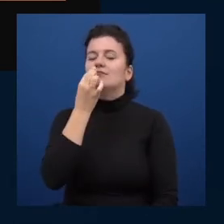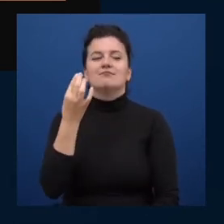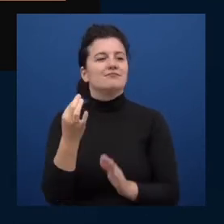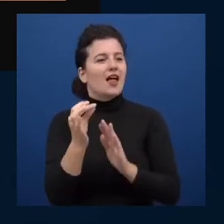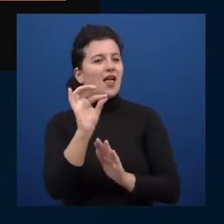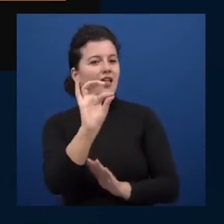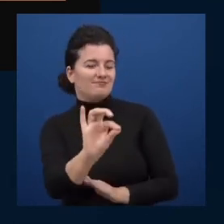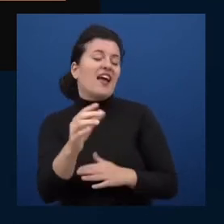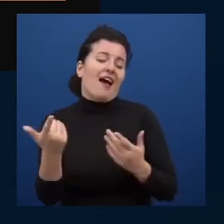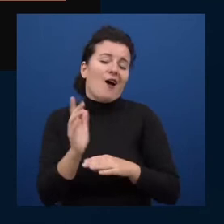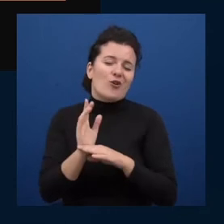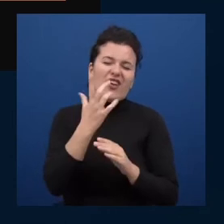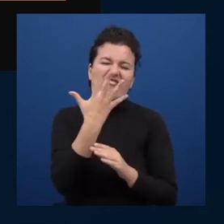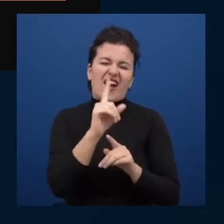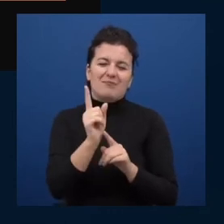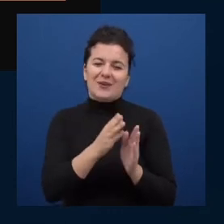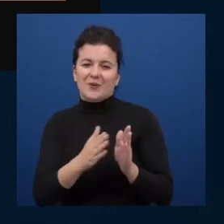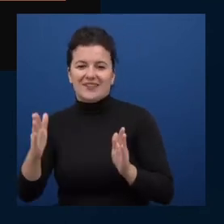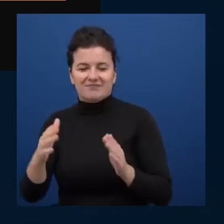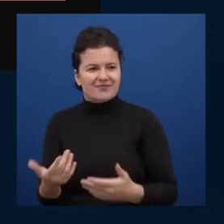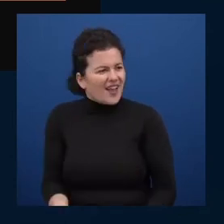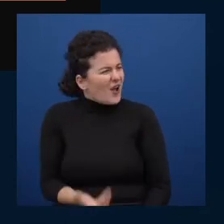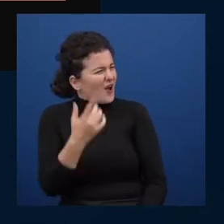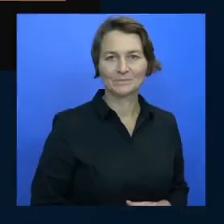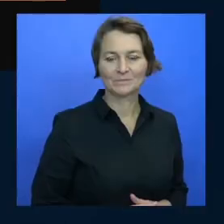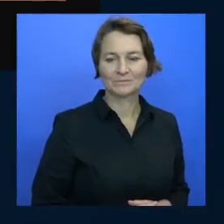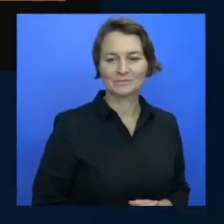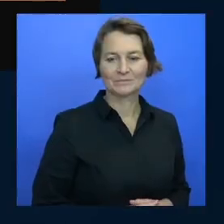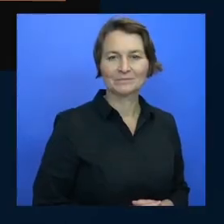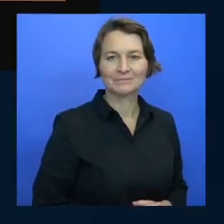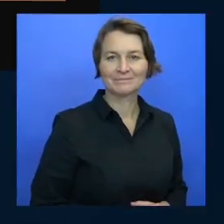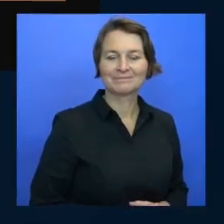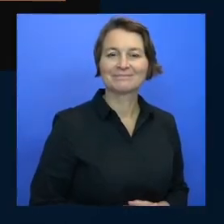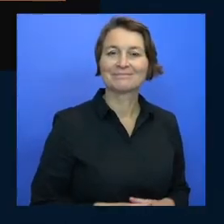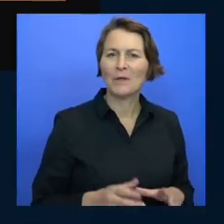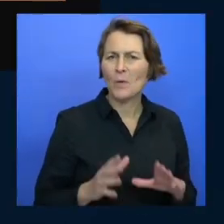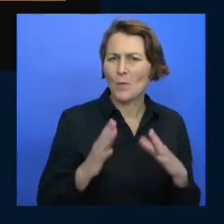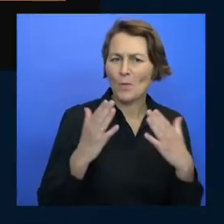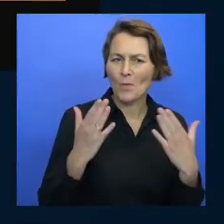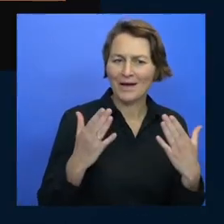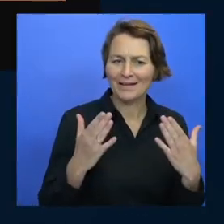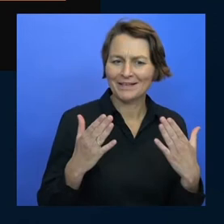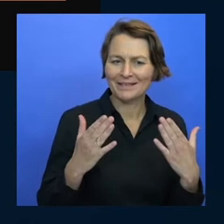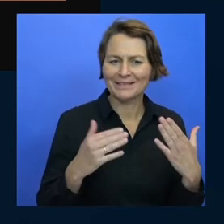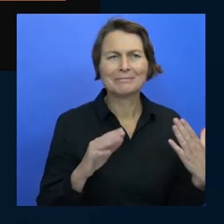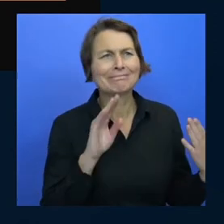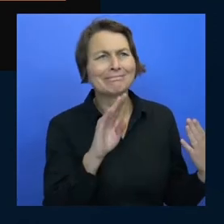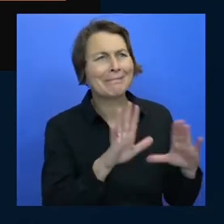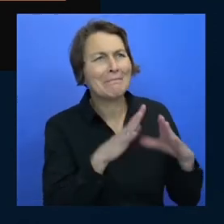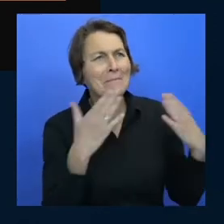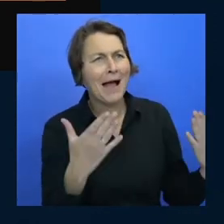but no one's ever done that movie why don't they do that that would be how can we get that to the creators